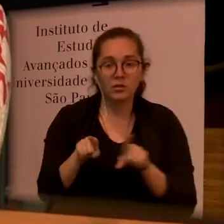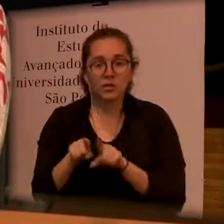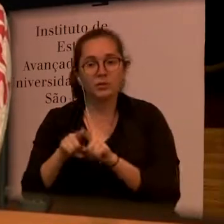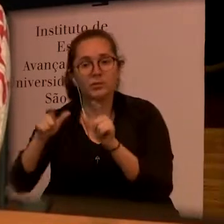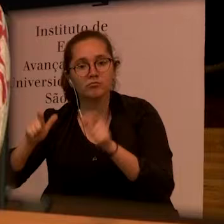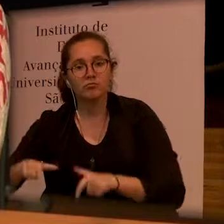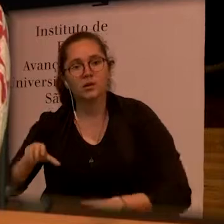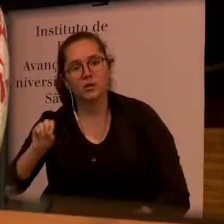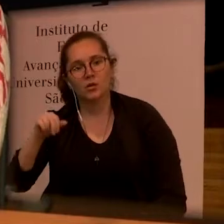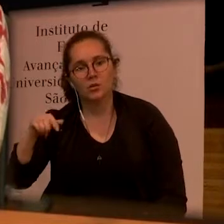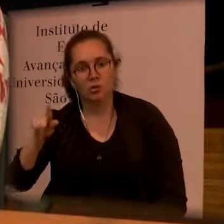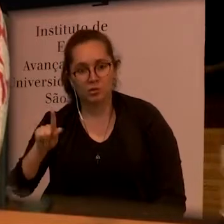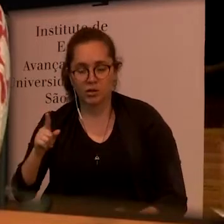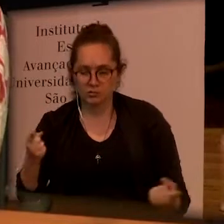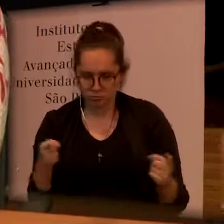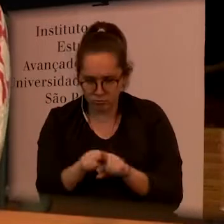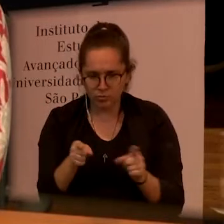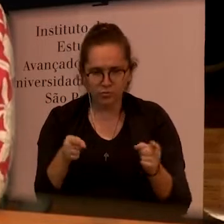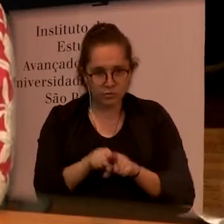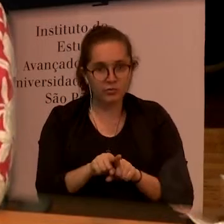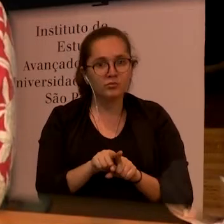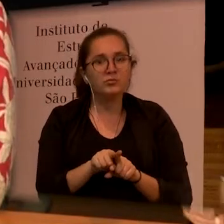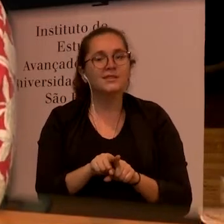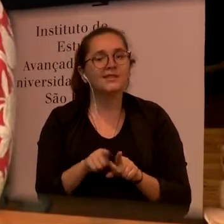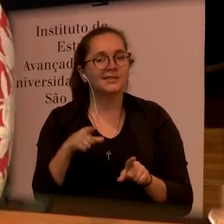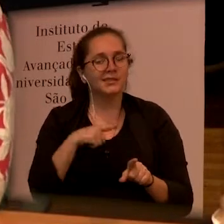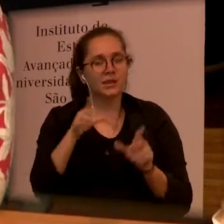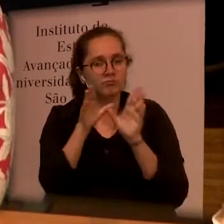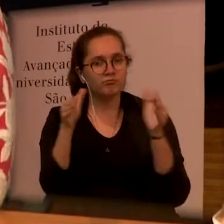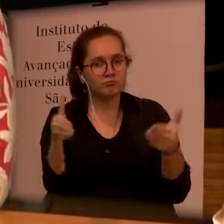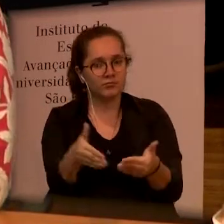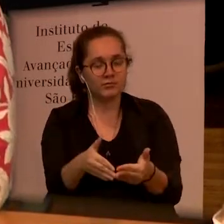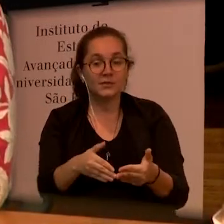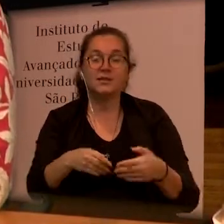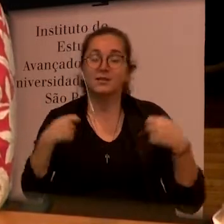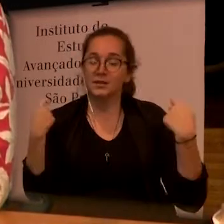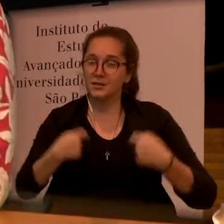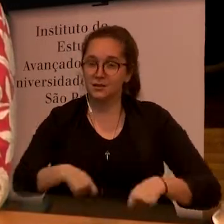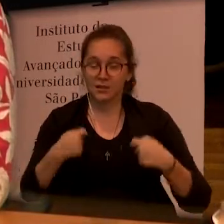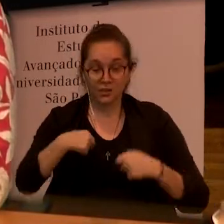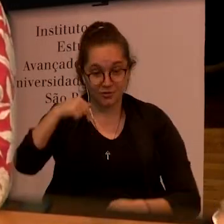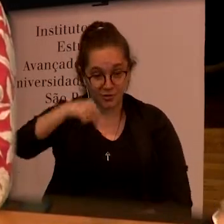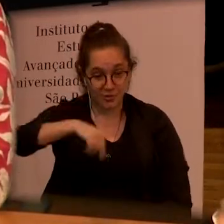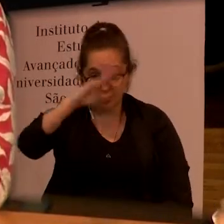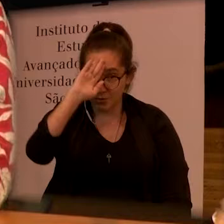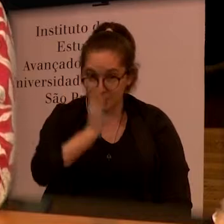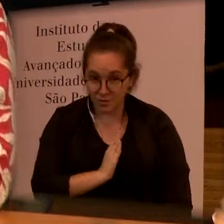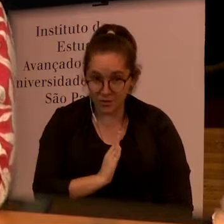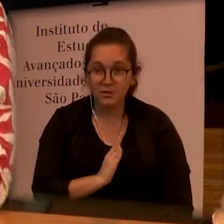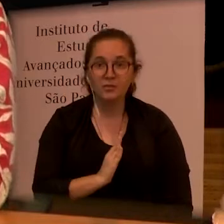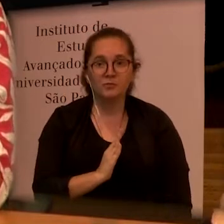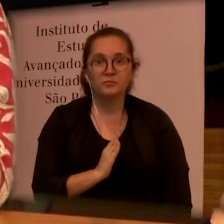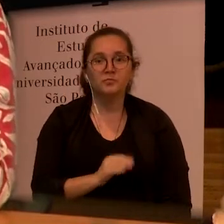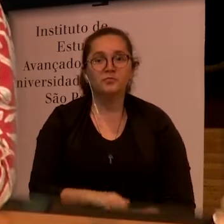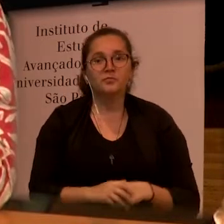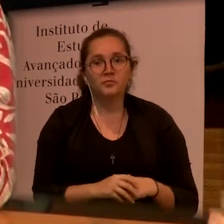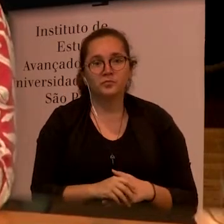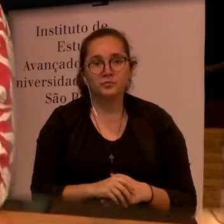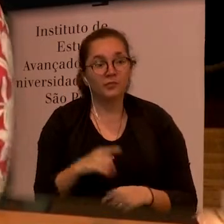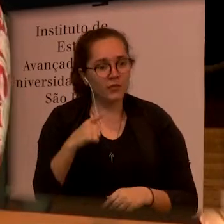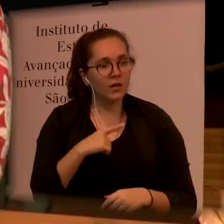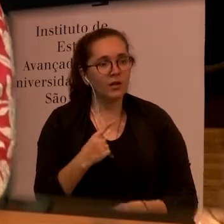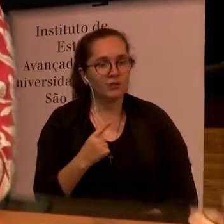it shows that there's a need and a buy-in but here you have in Brazil you have a very different set up because